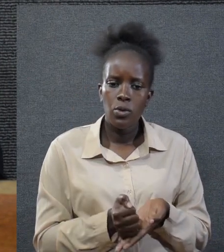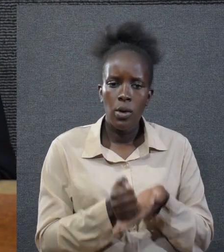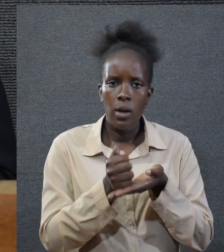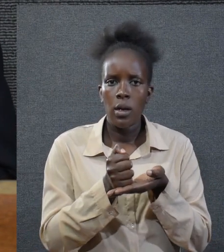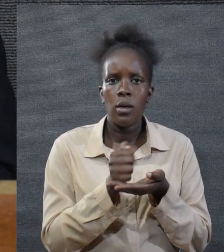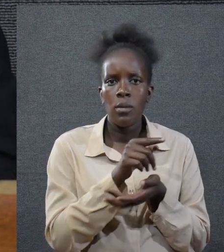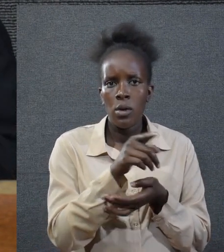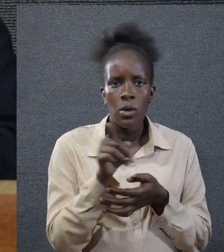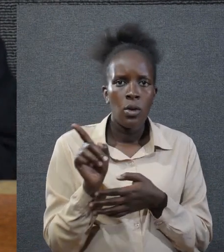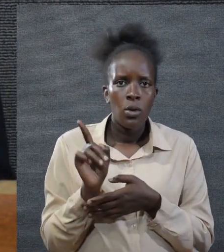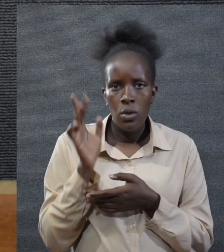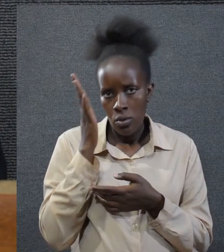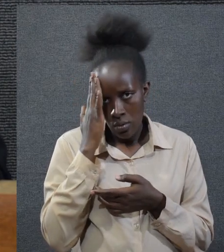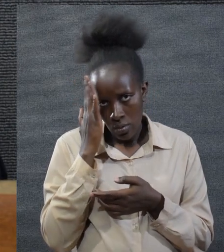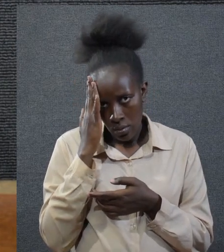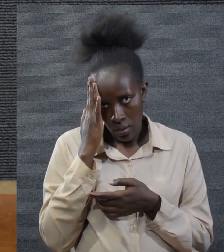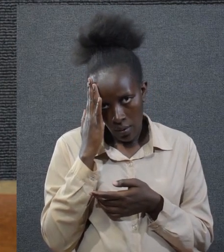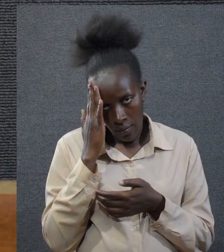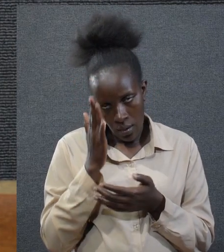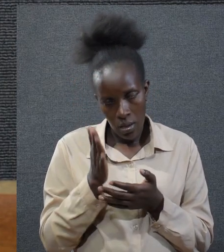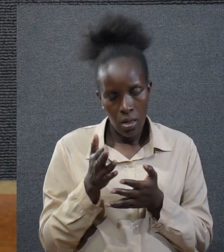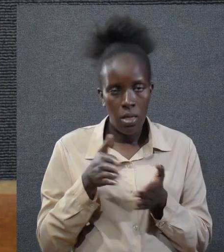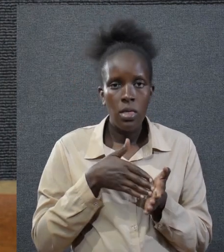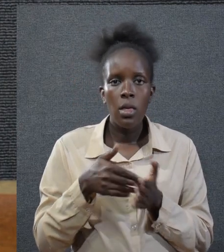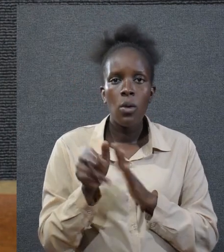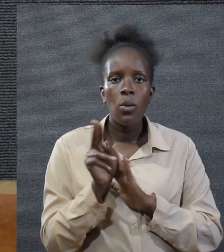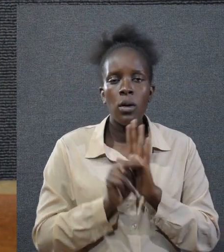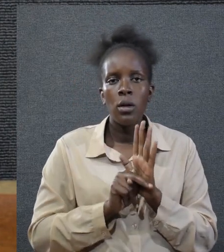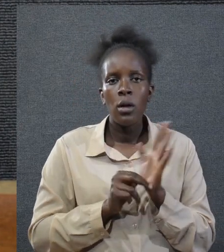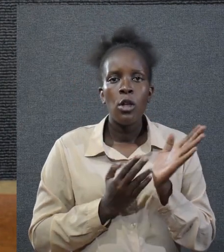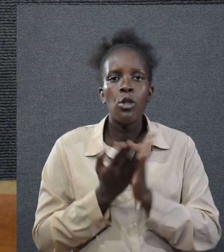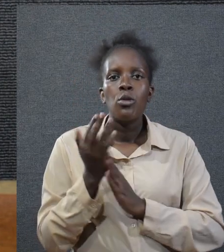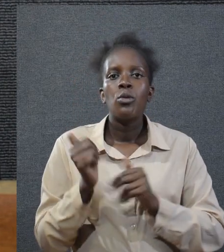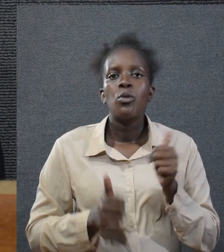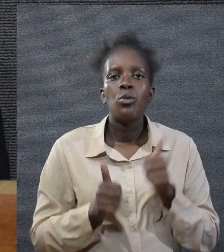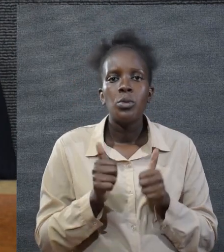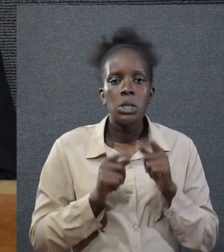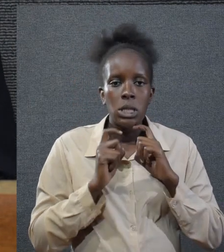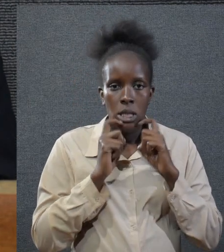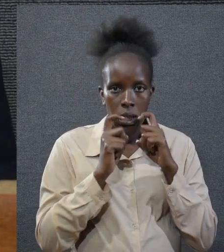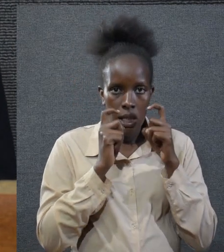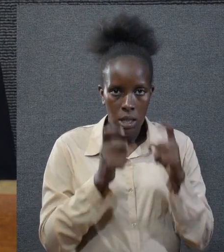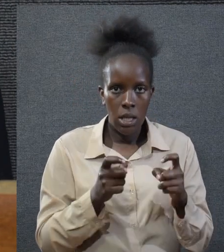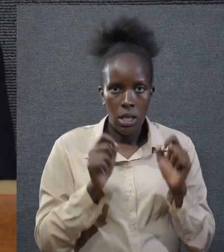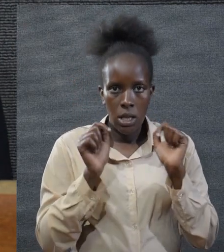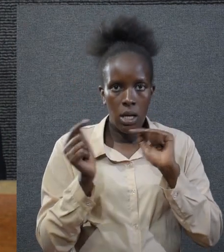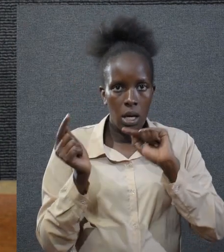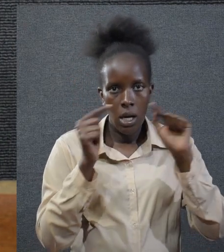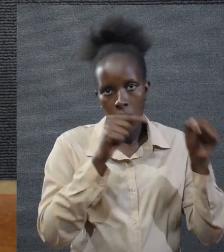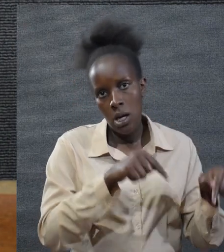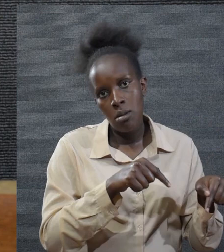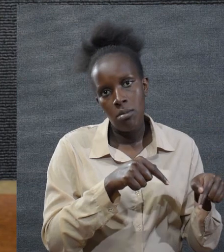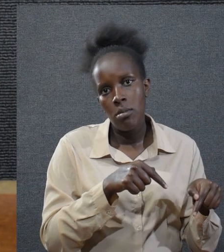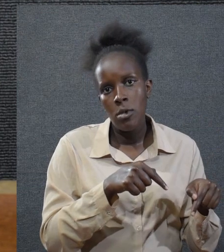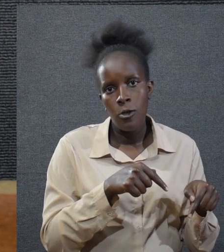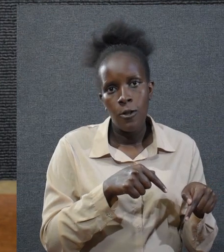ask God to help you discover the weakness through which sin